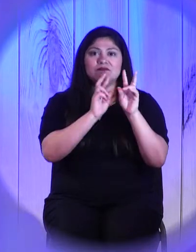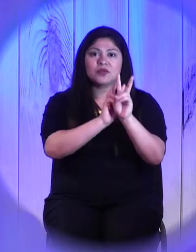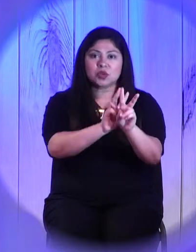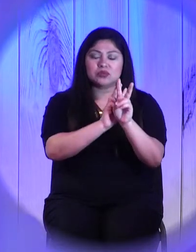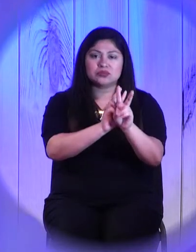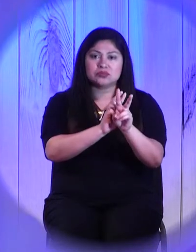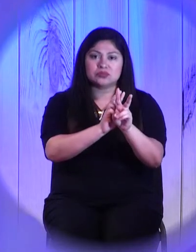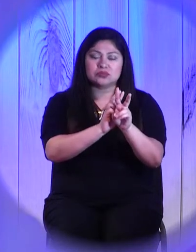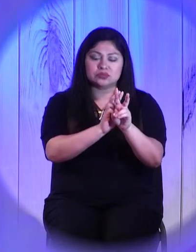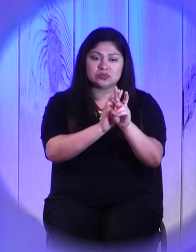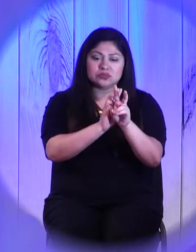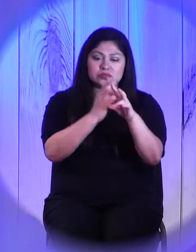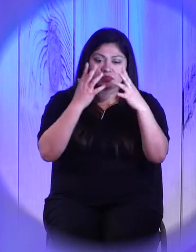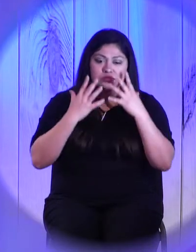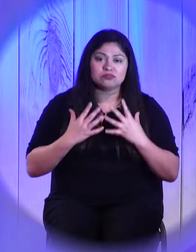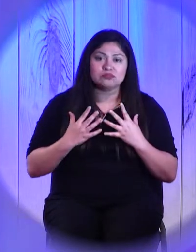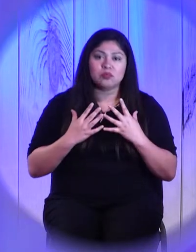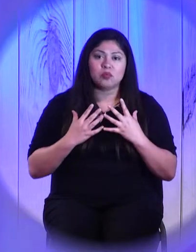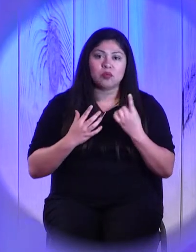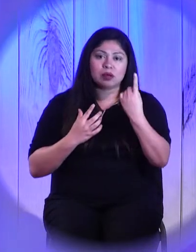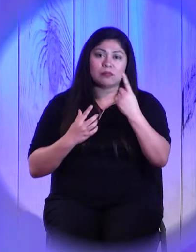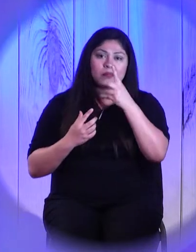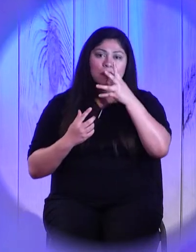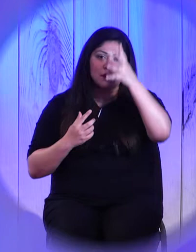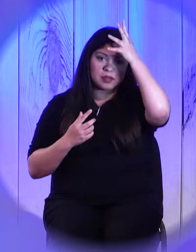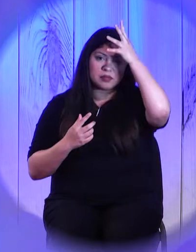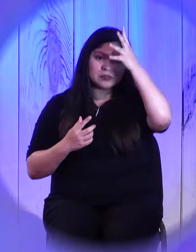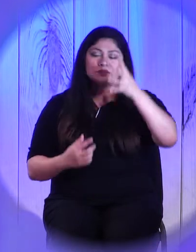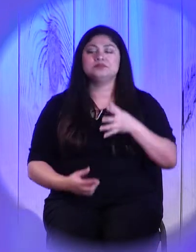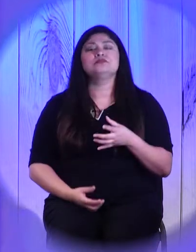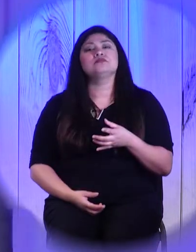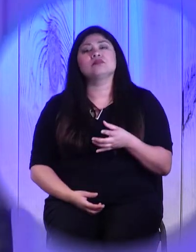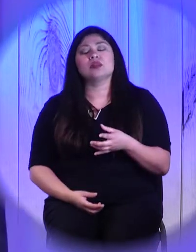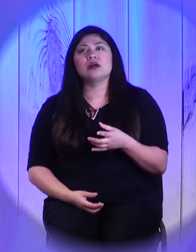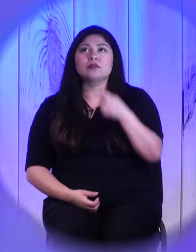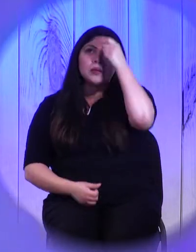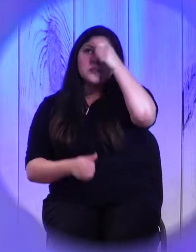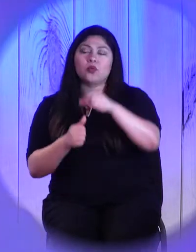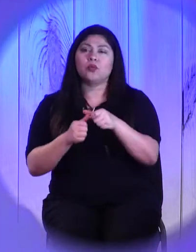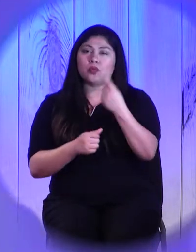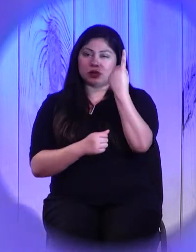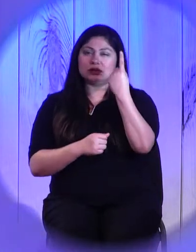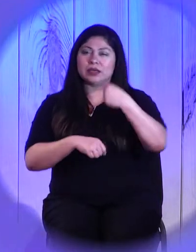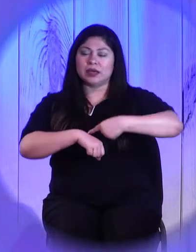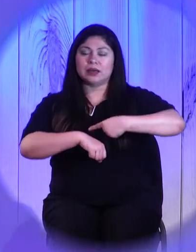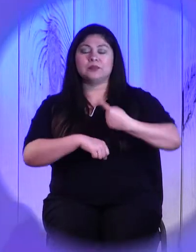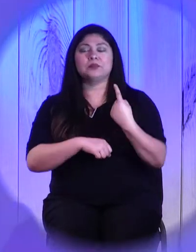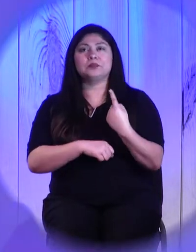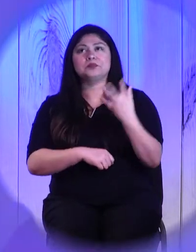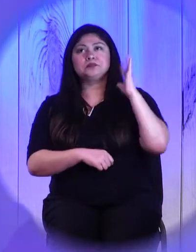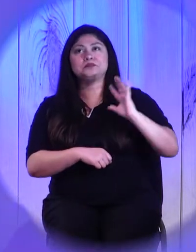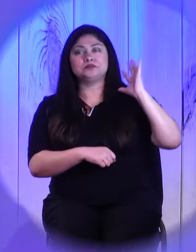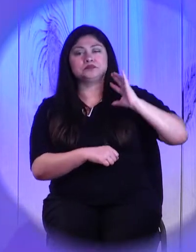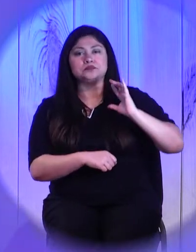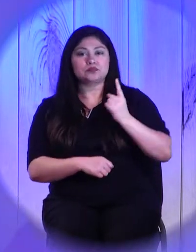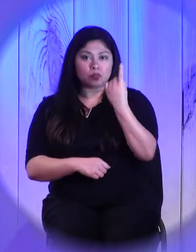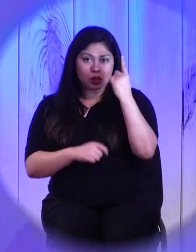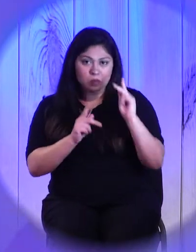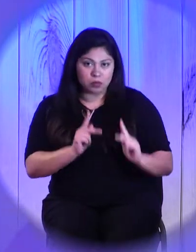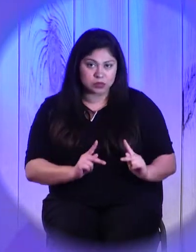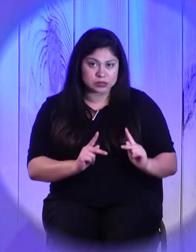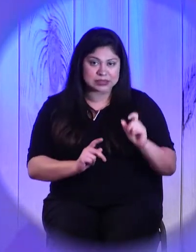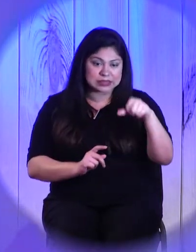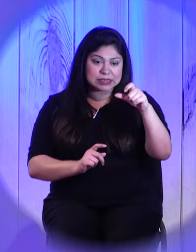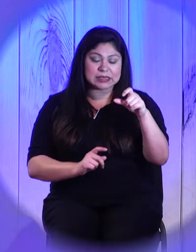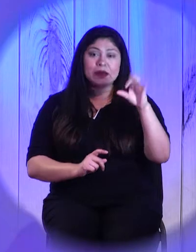a parent. Remember one occasion, I think I've shared this story before of a time where a person in the community needed